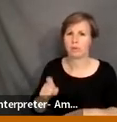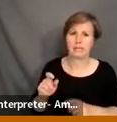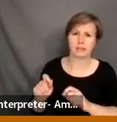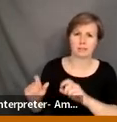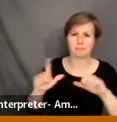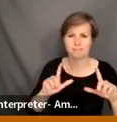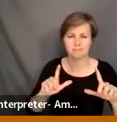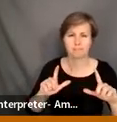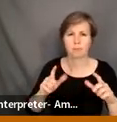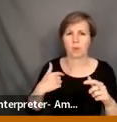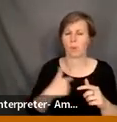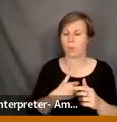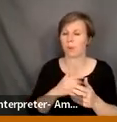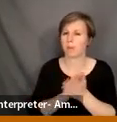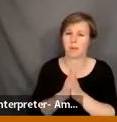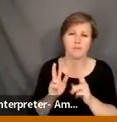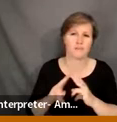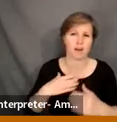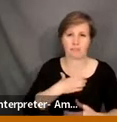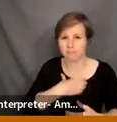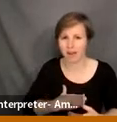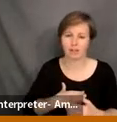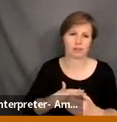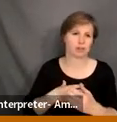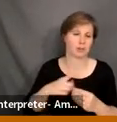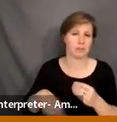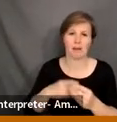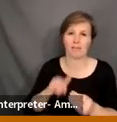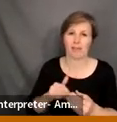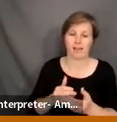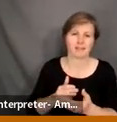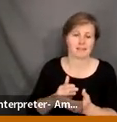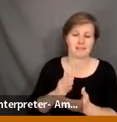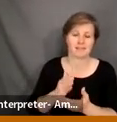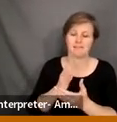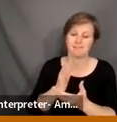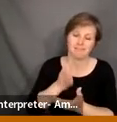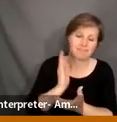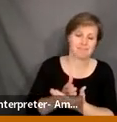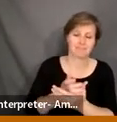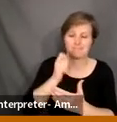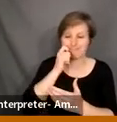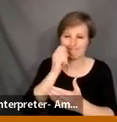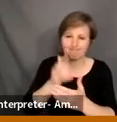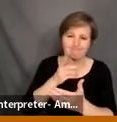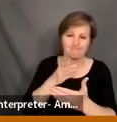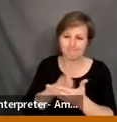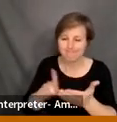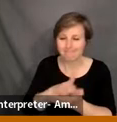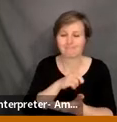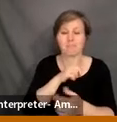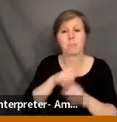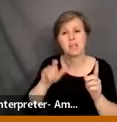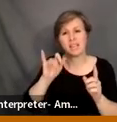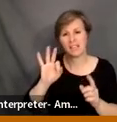Sometimes we become very passionate about anti-racism, and we may not have thought through exactly the process or framework. But if